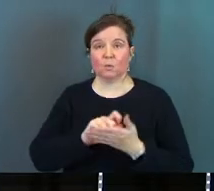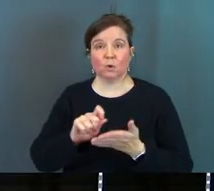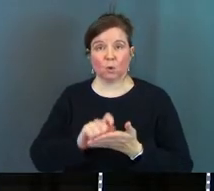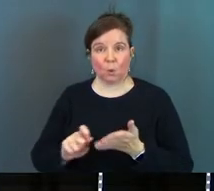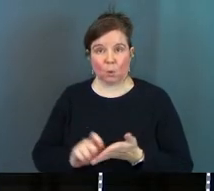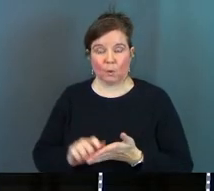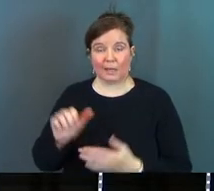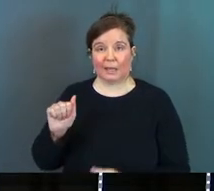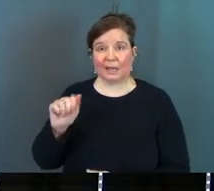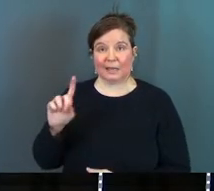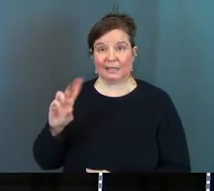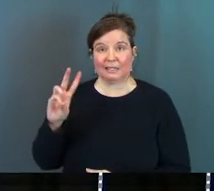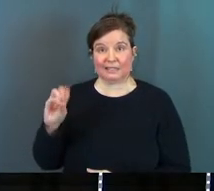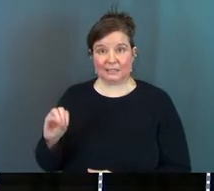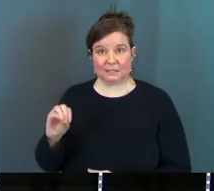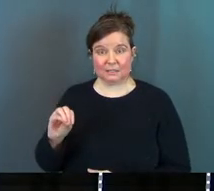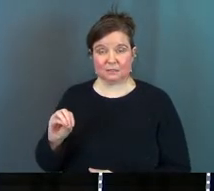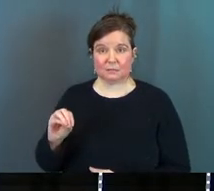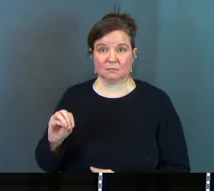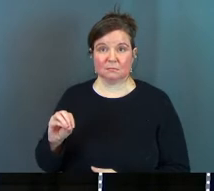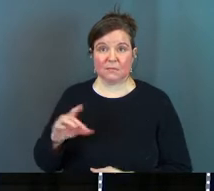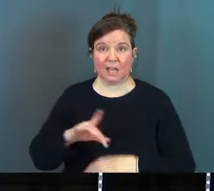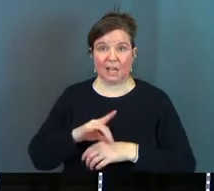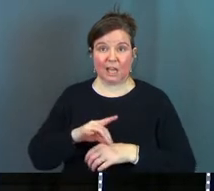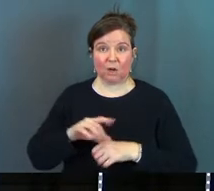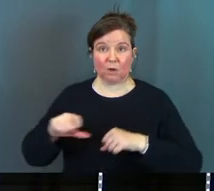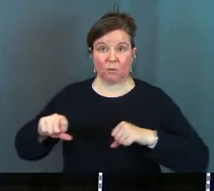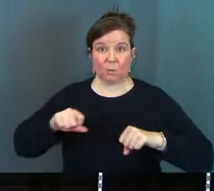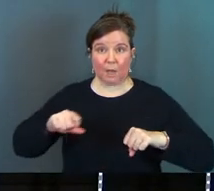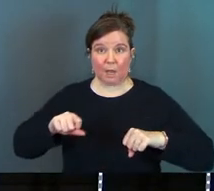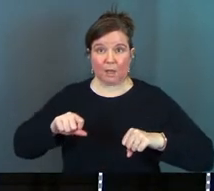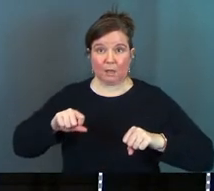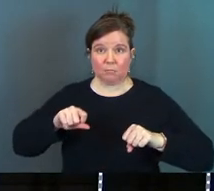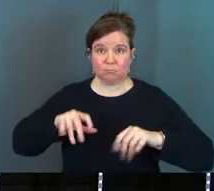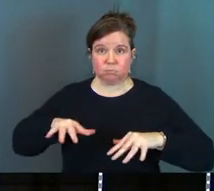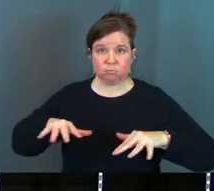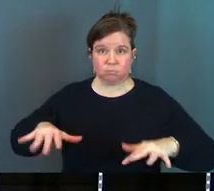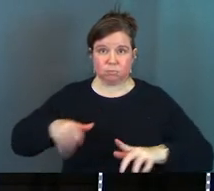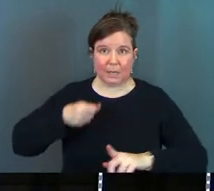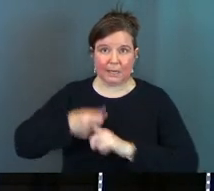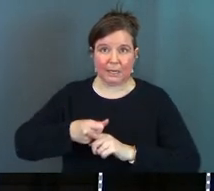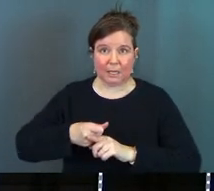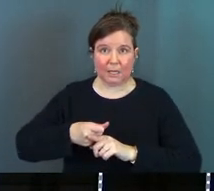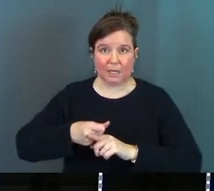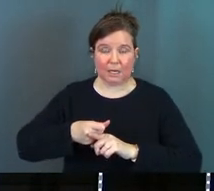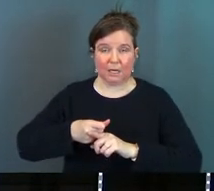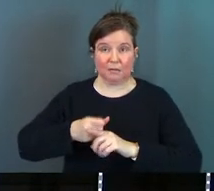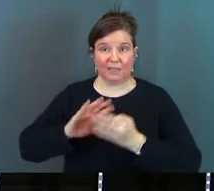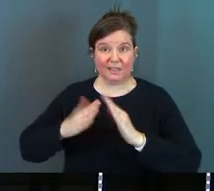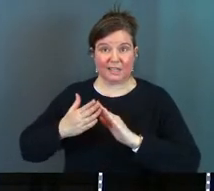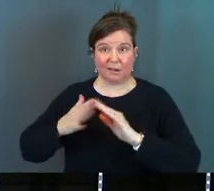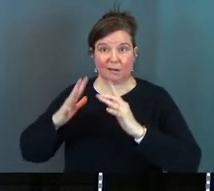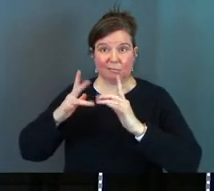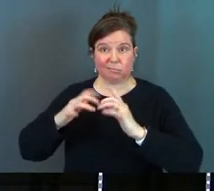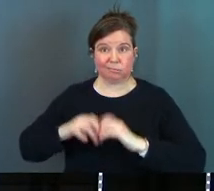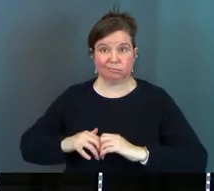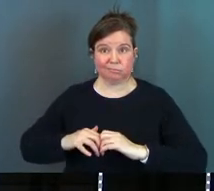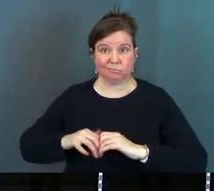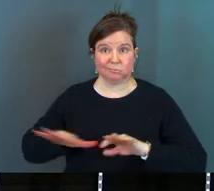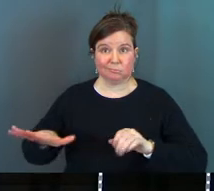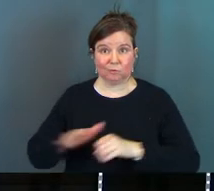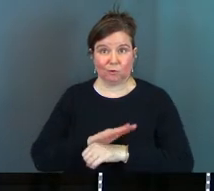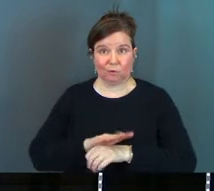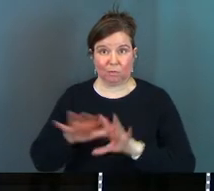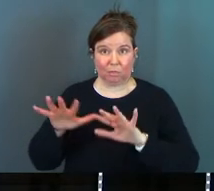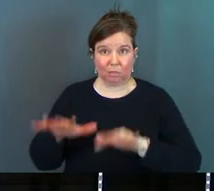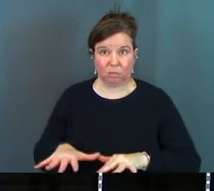that in AD 60 a massive earthquake hit Laodicea leveled the town it needed to be